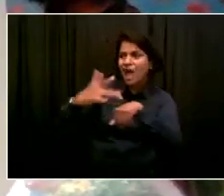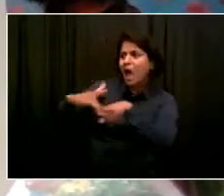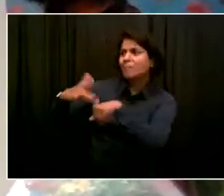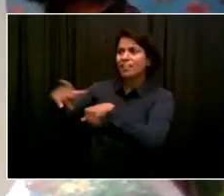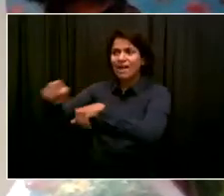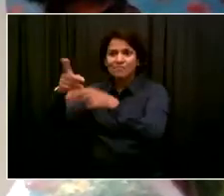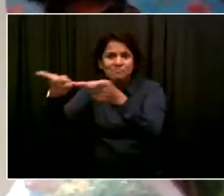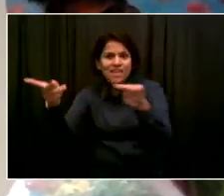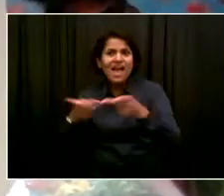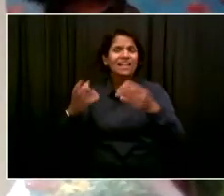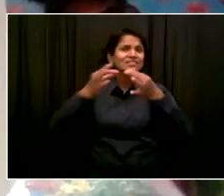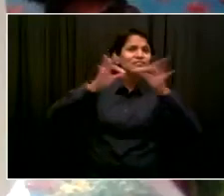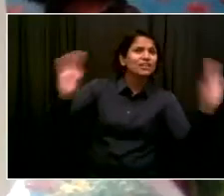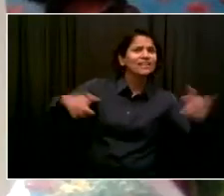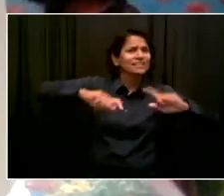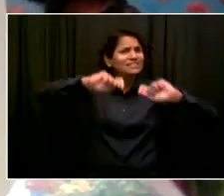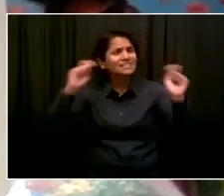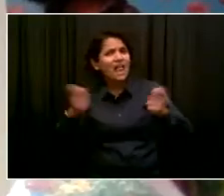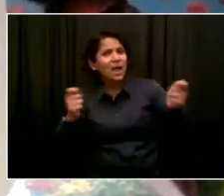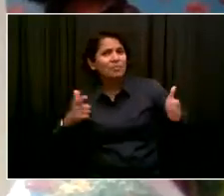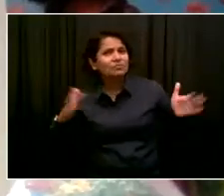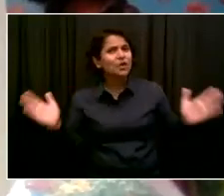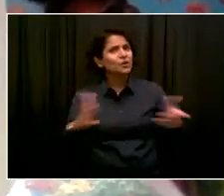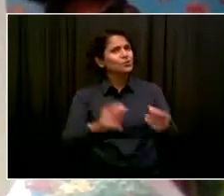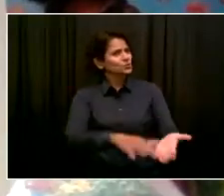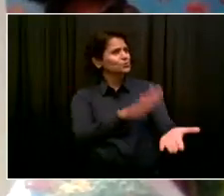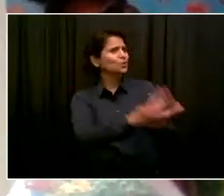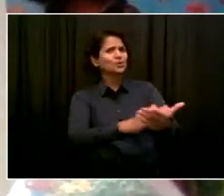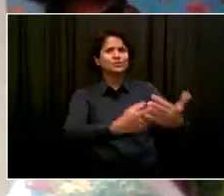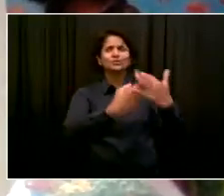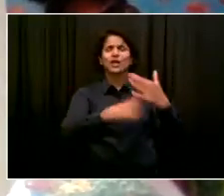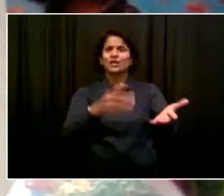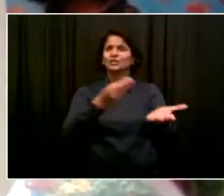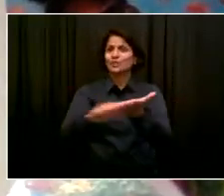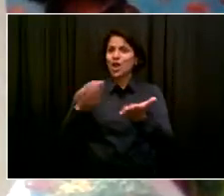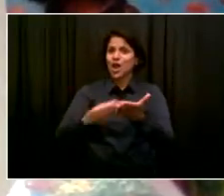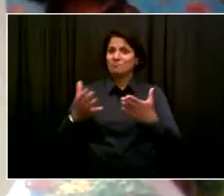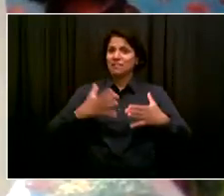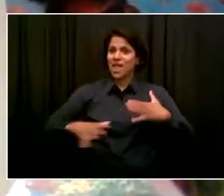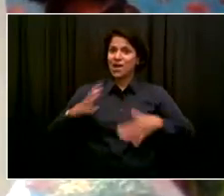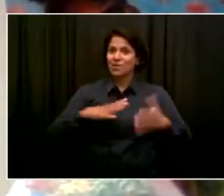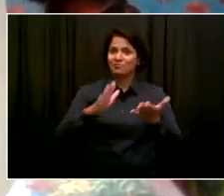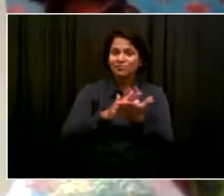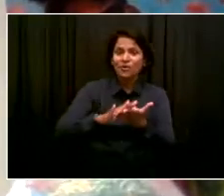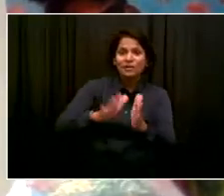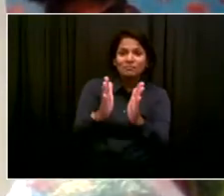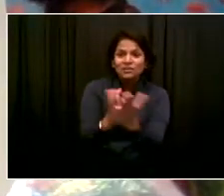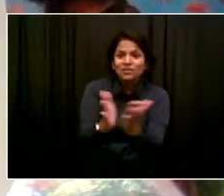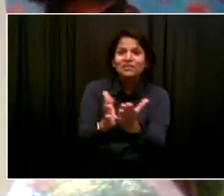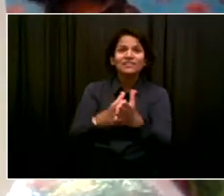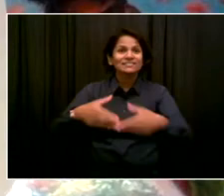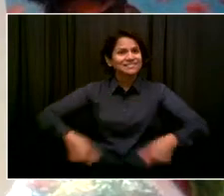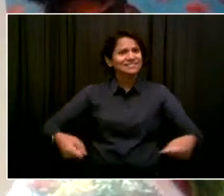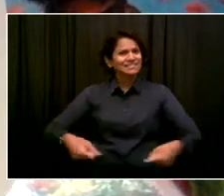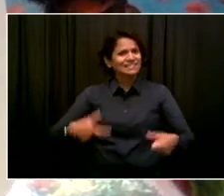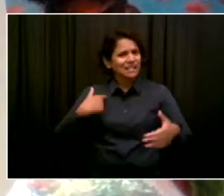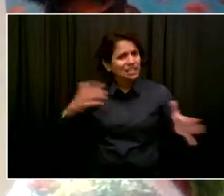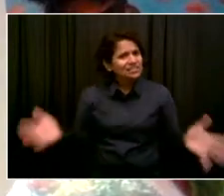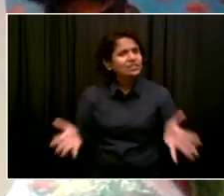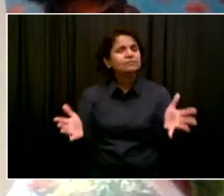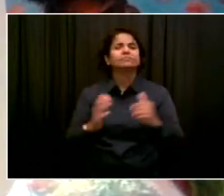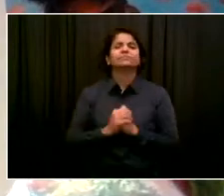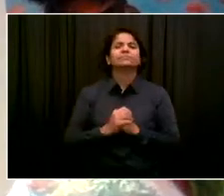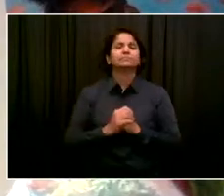nothing is more important to me than the health and safety of my children, and I know all New York City parents share this feeling, which is why we are